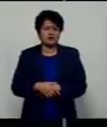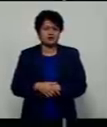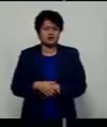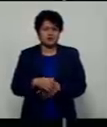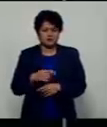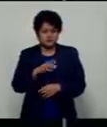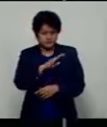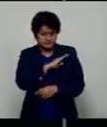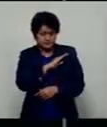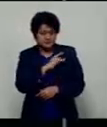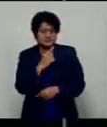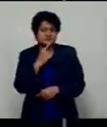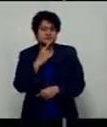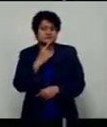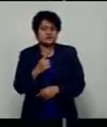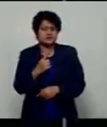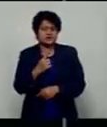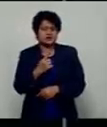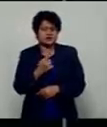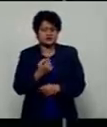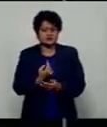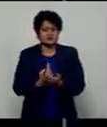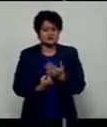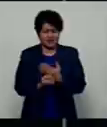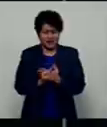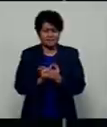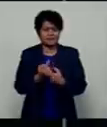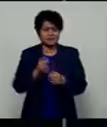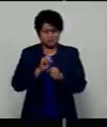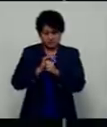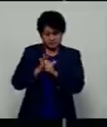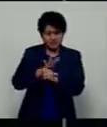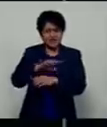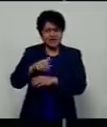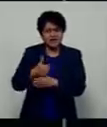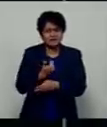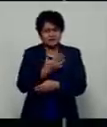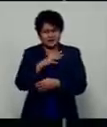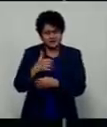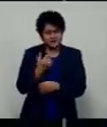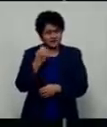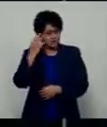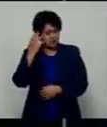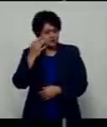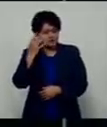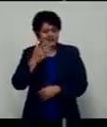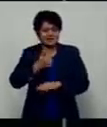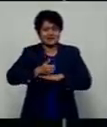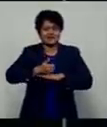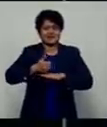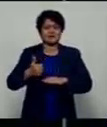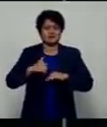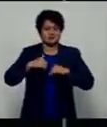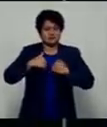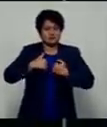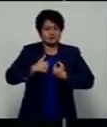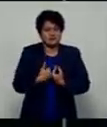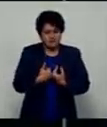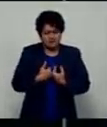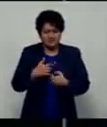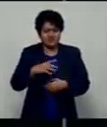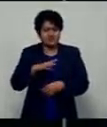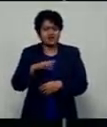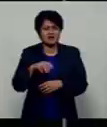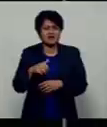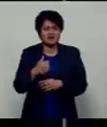Marama says an influx of COVID cases recorded daily is concerning, and the government is exhausting every avenue possible